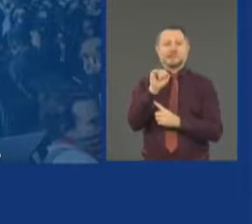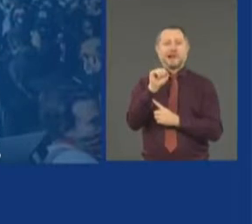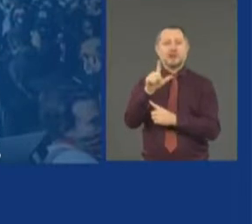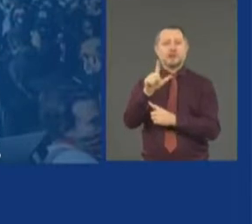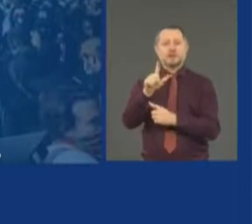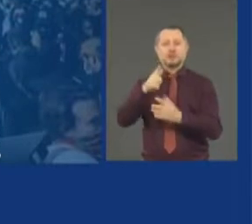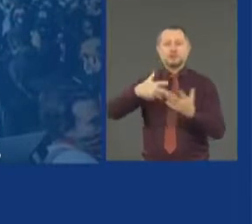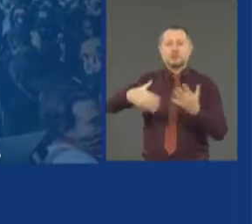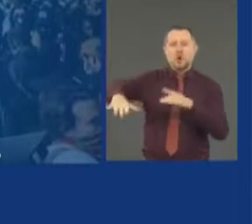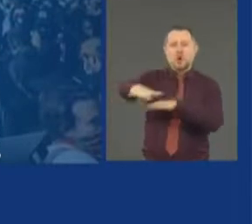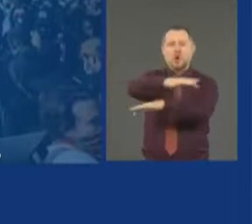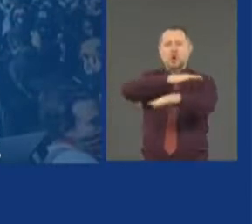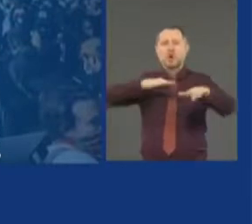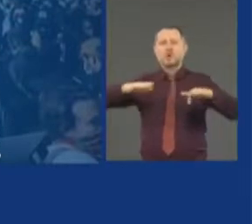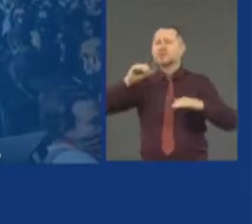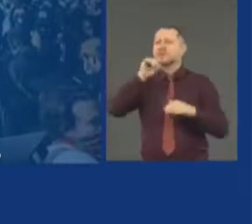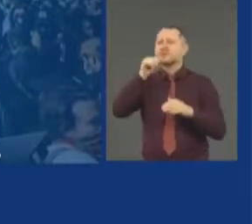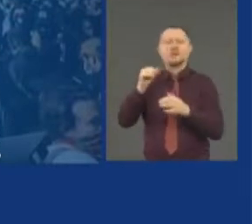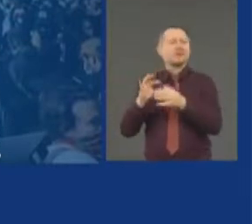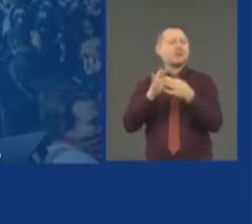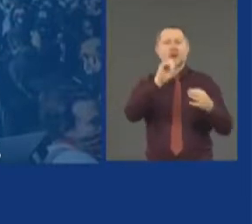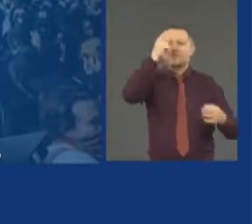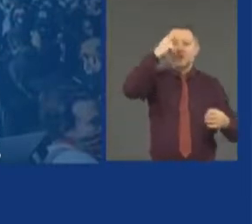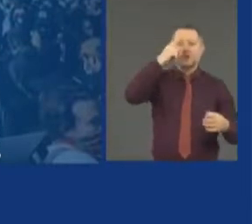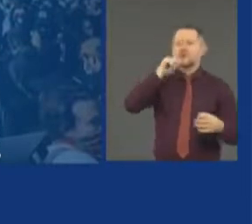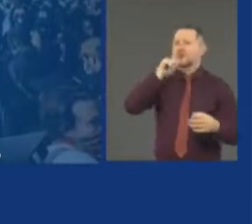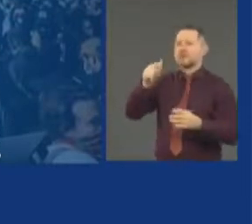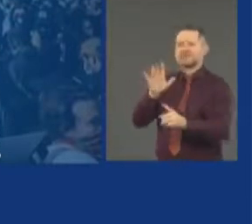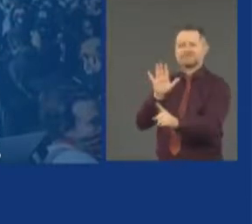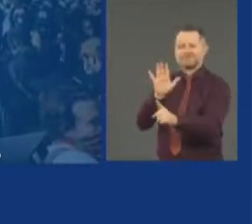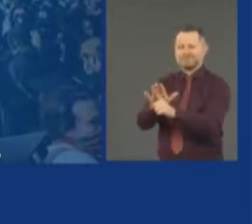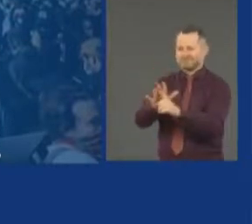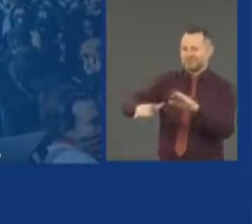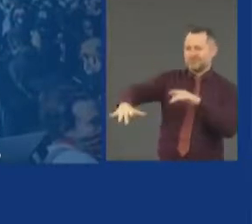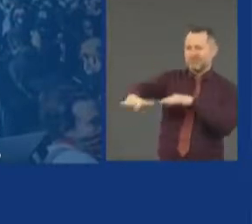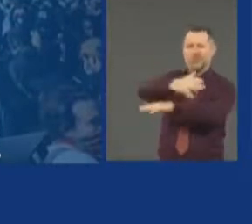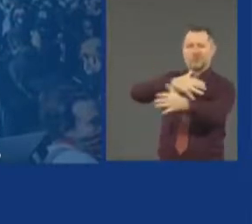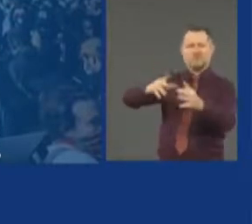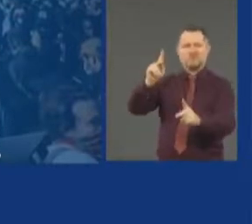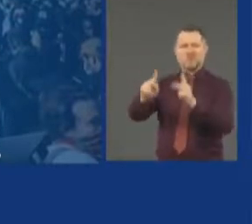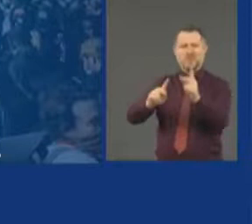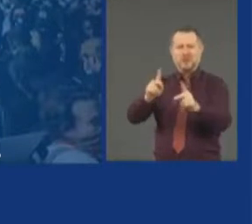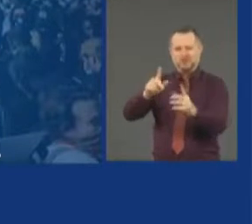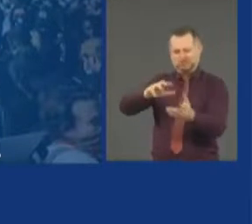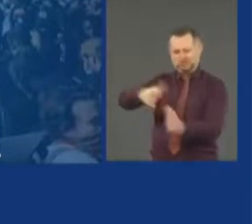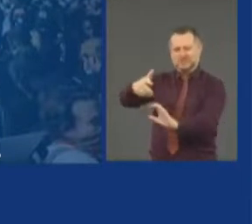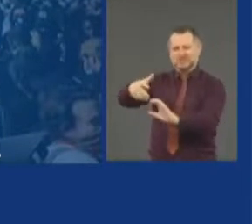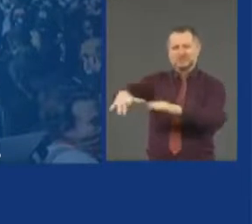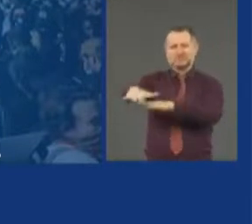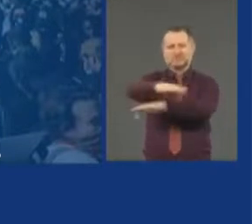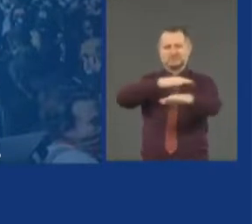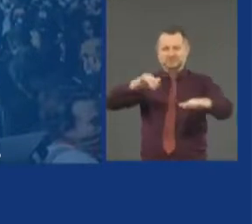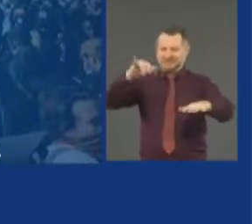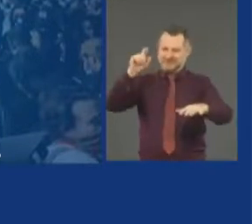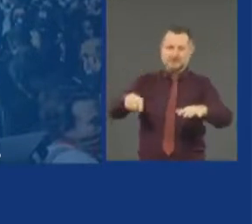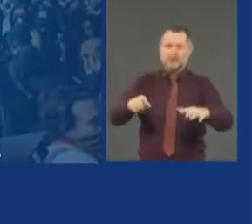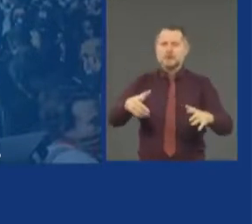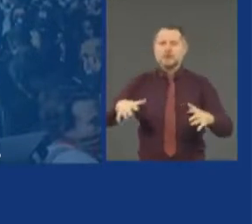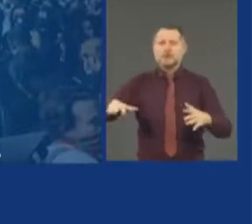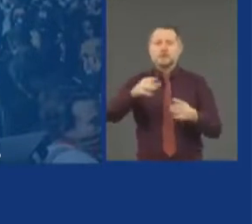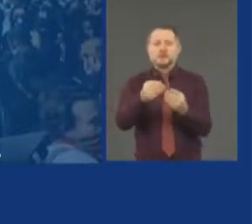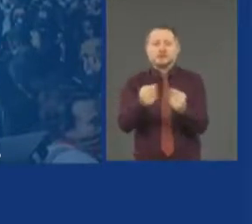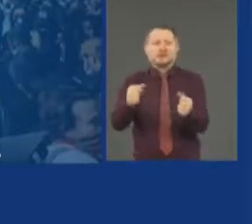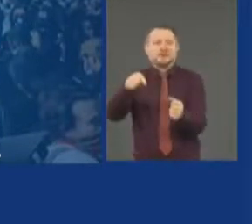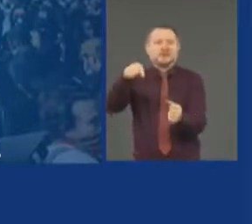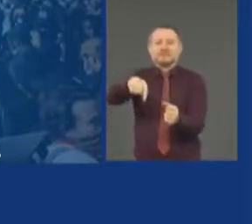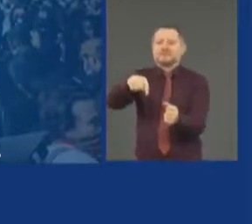It's really about society, and it's really about people. And people have to handle the crisis. Those